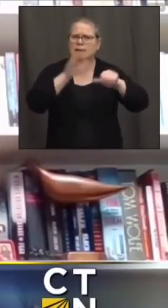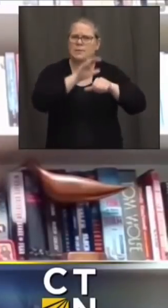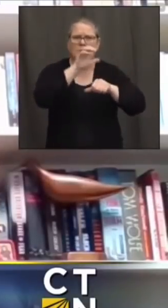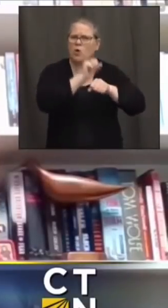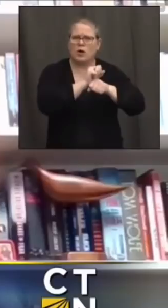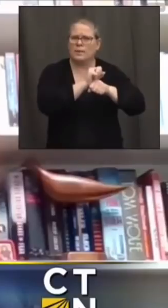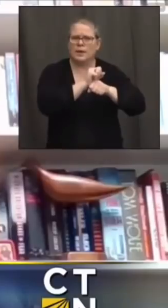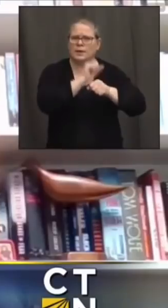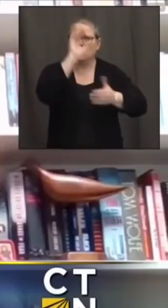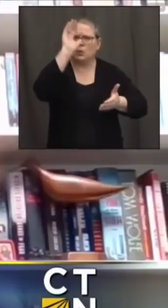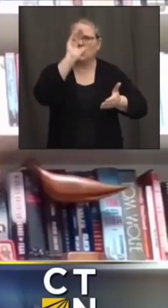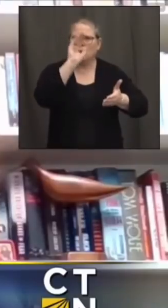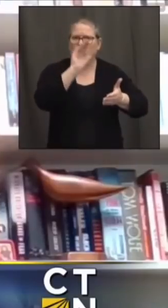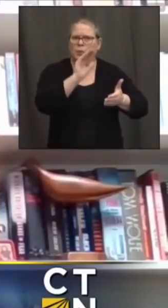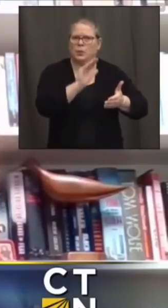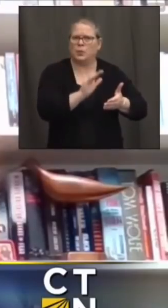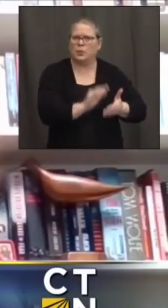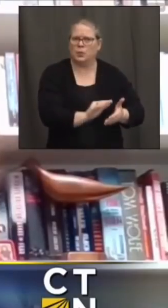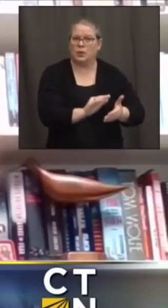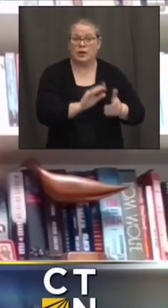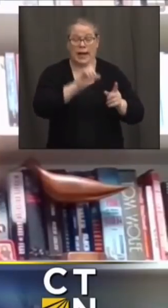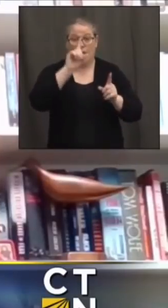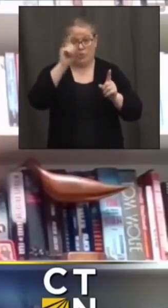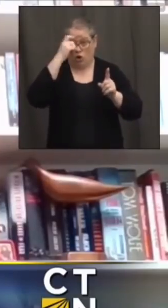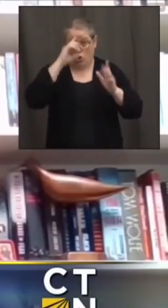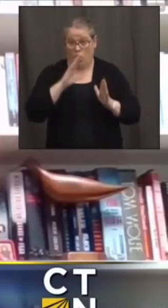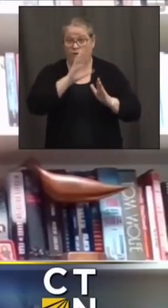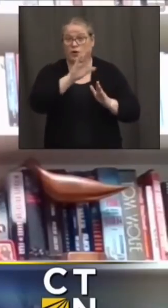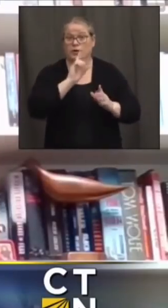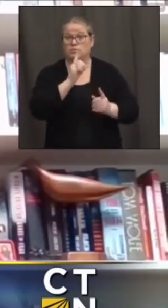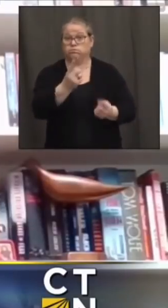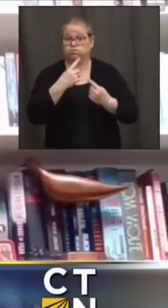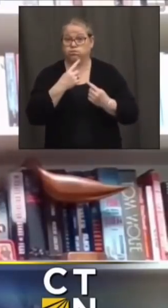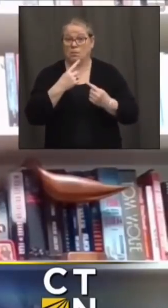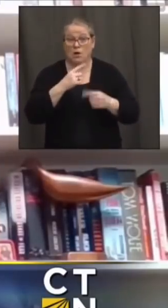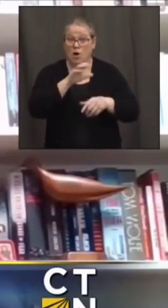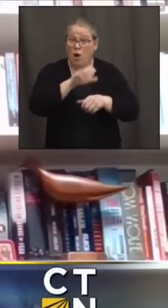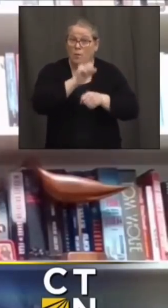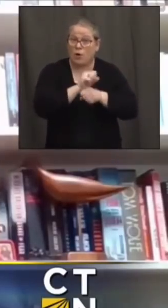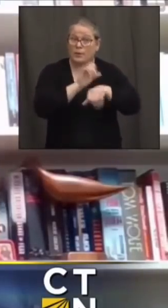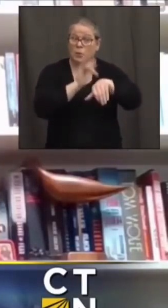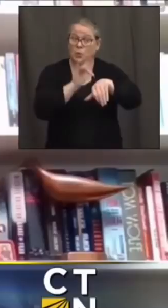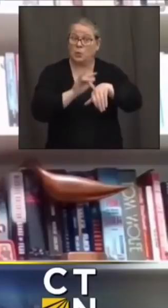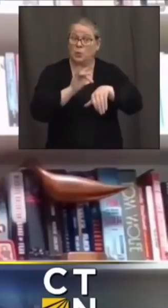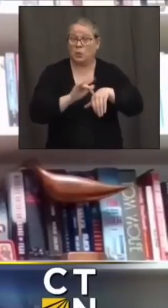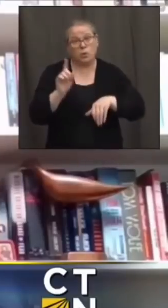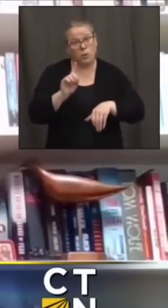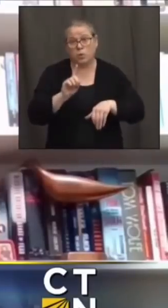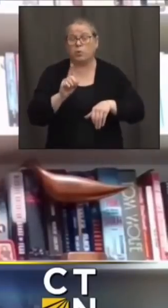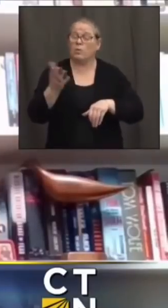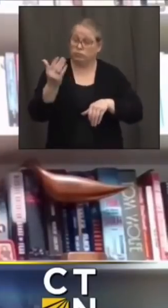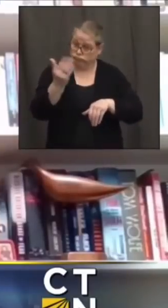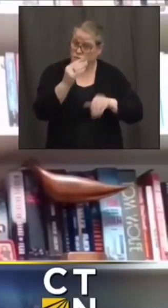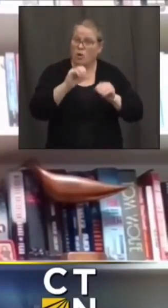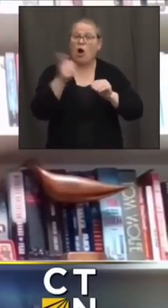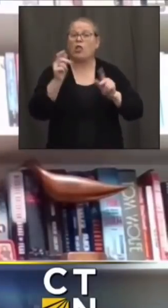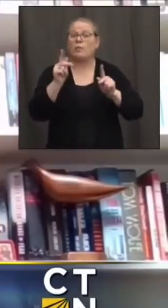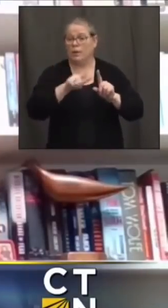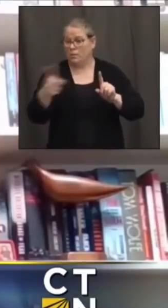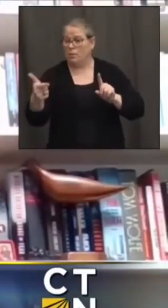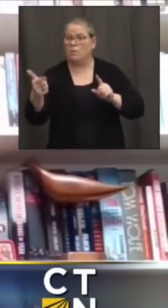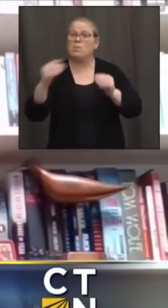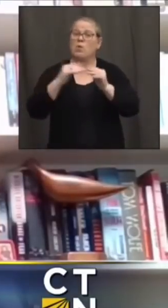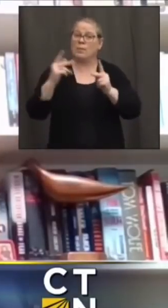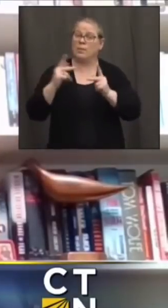unfilled no shots uh left on on given and so we we quickly you know pivoted and started doing a phase 1b